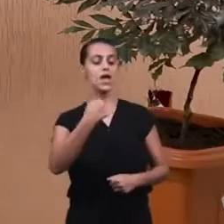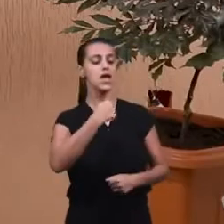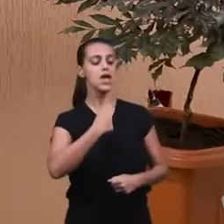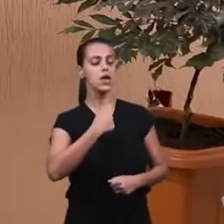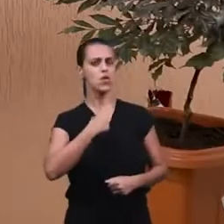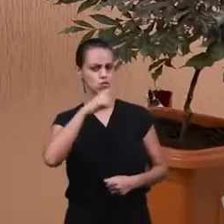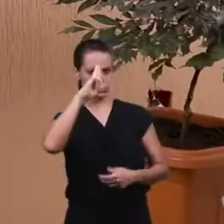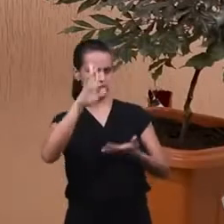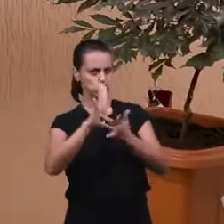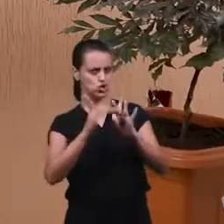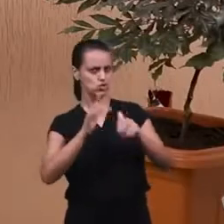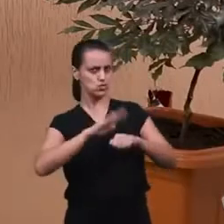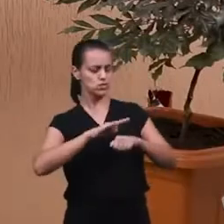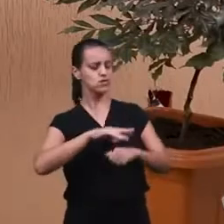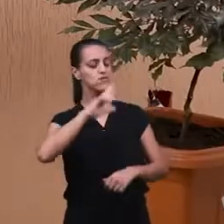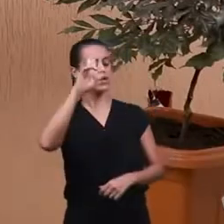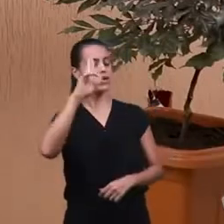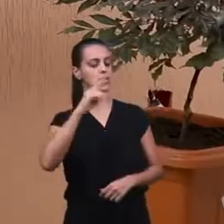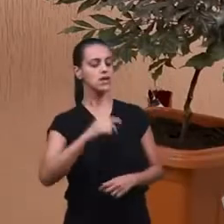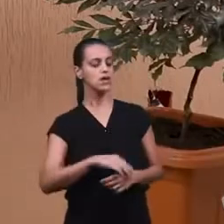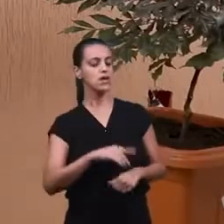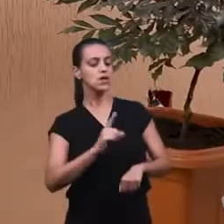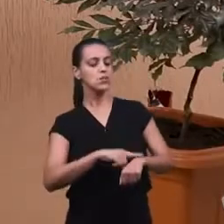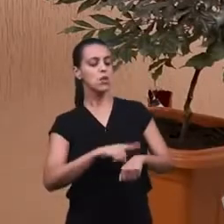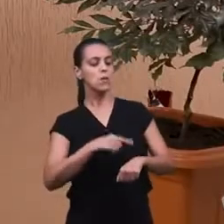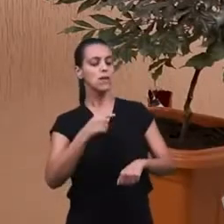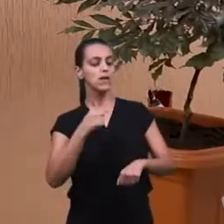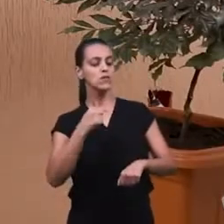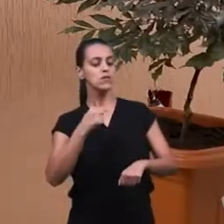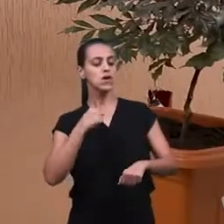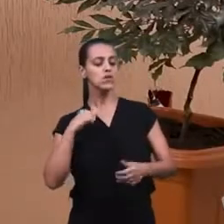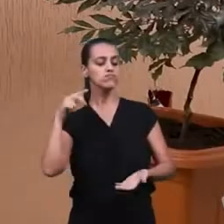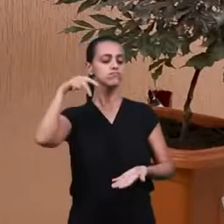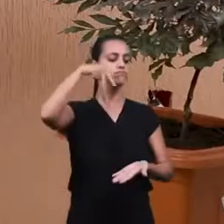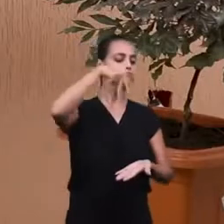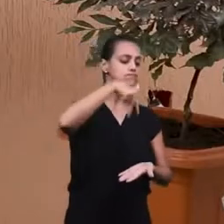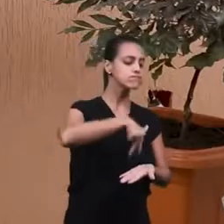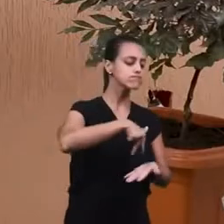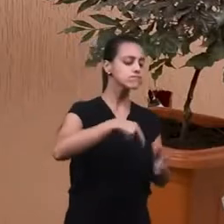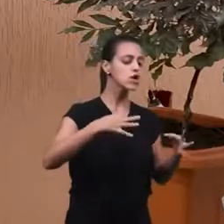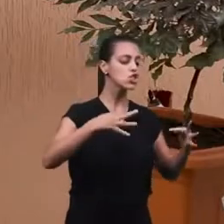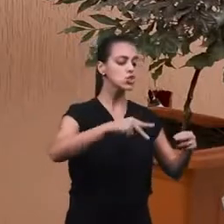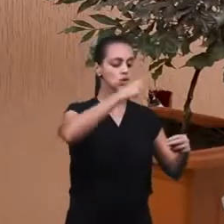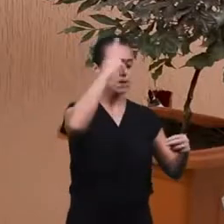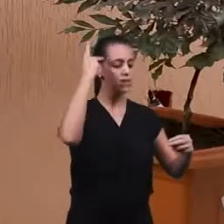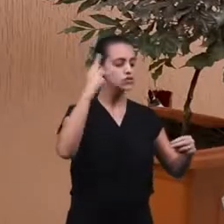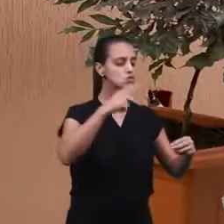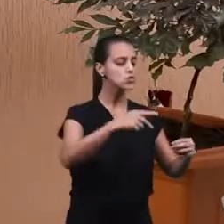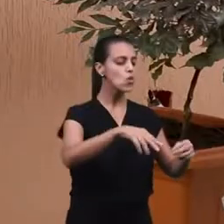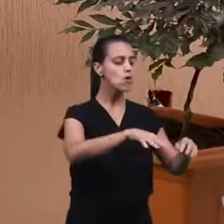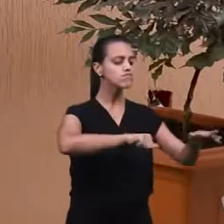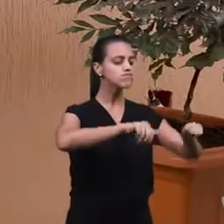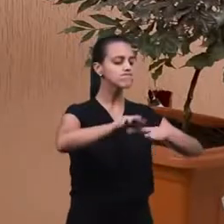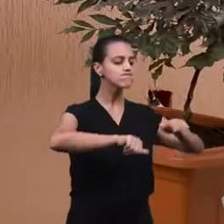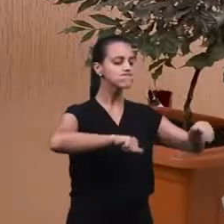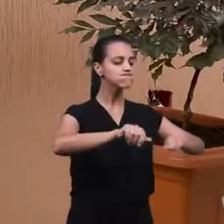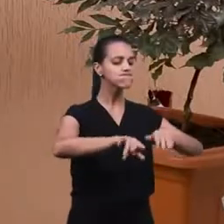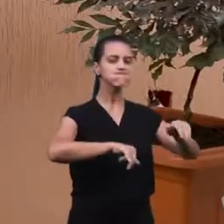Here. Is the Lord. Speaking. When I am. Lifted up. From the earth. All. Will be. Attracted. To me.